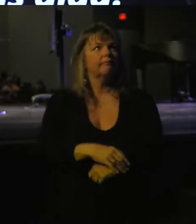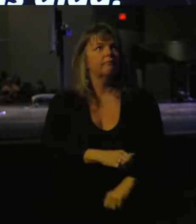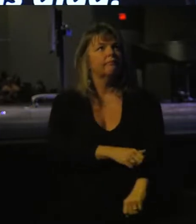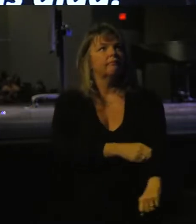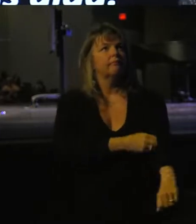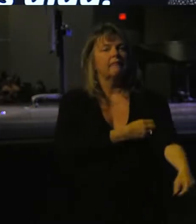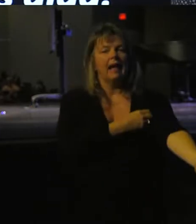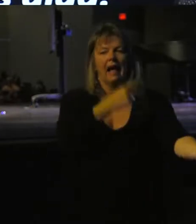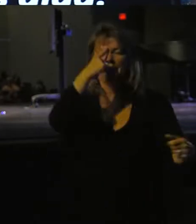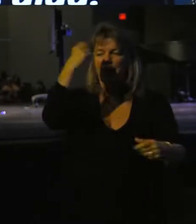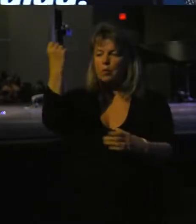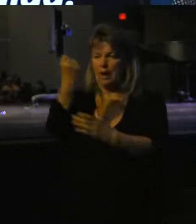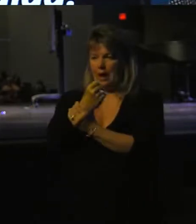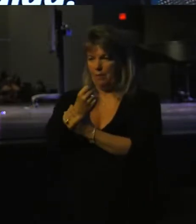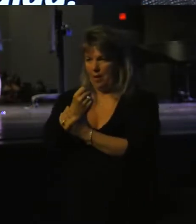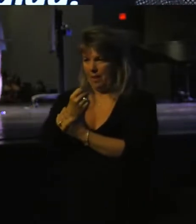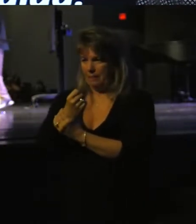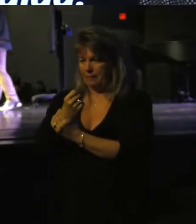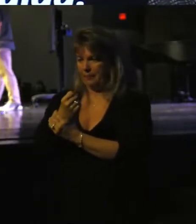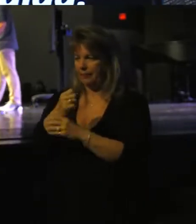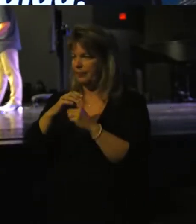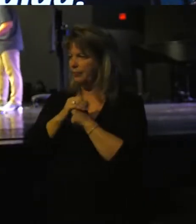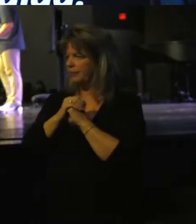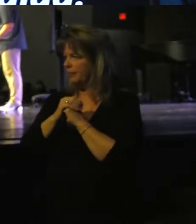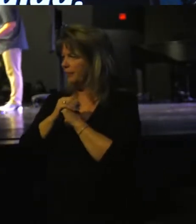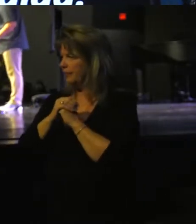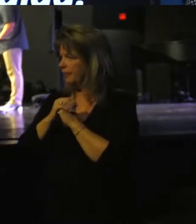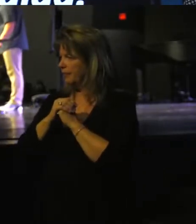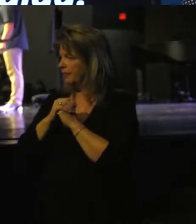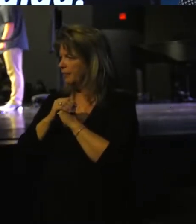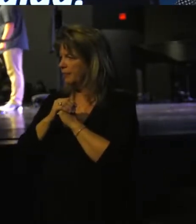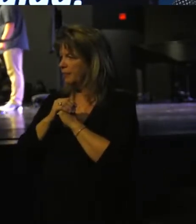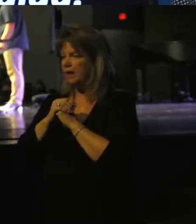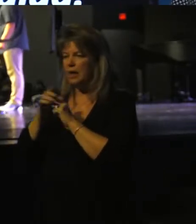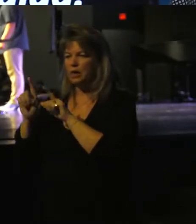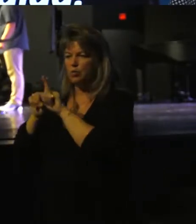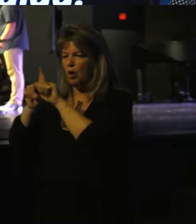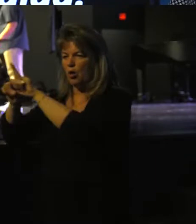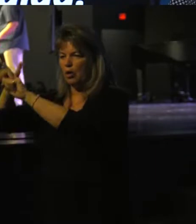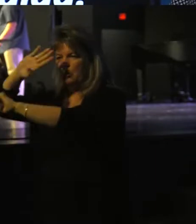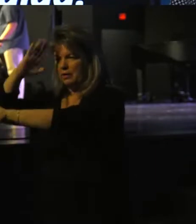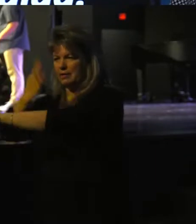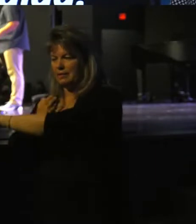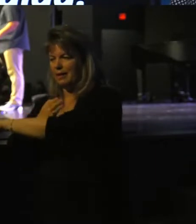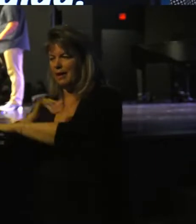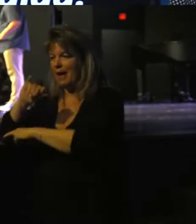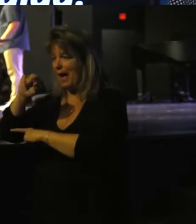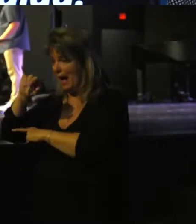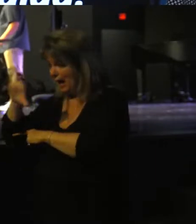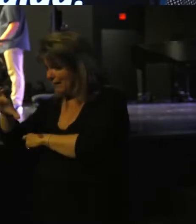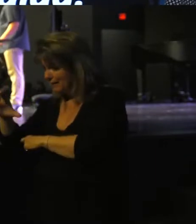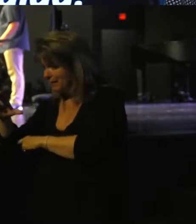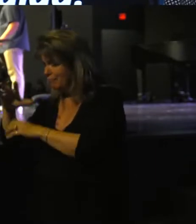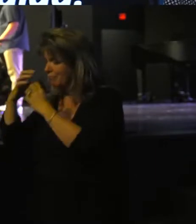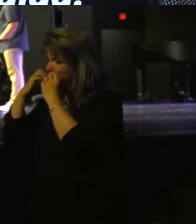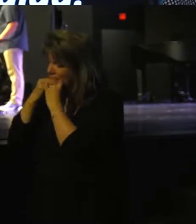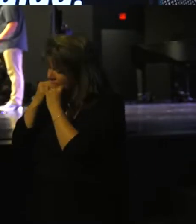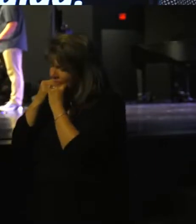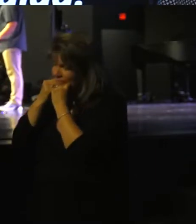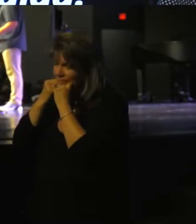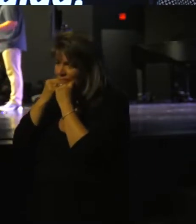I think when Abraham is walking with his son, his Isaac that he loves so dearly,